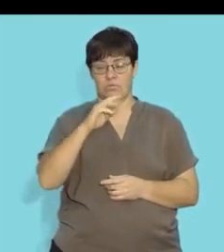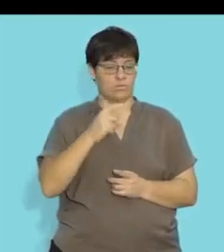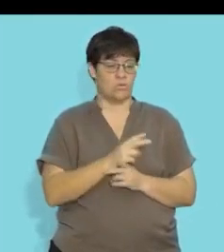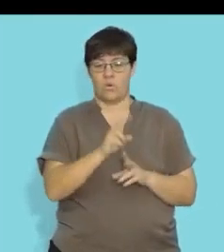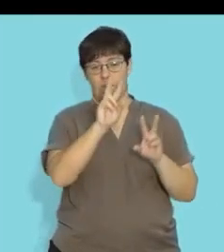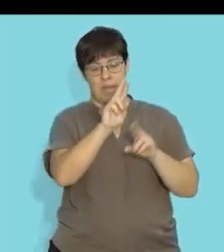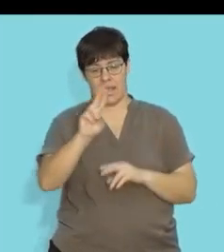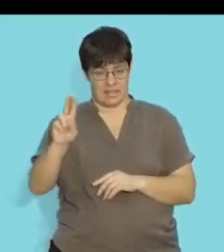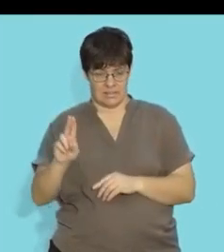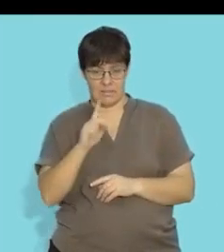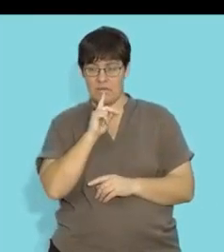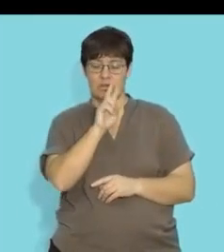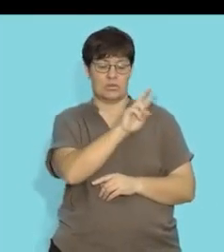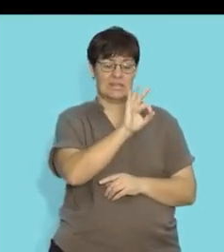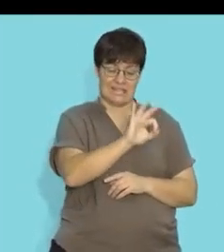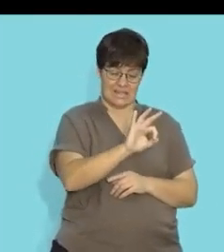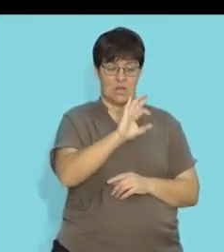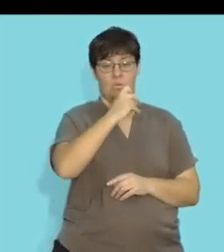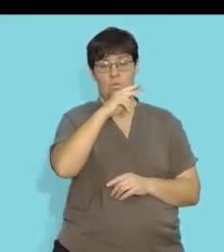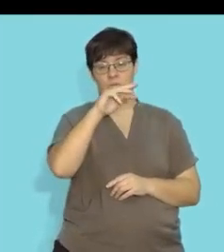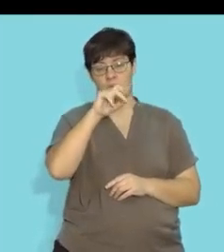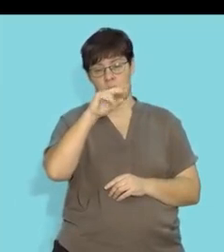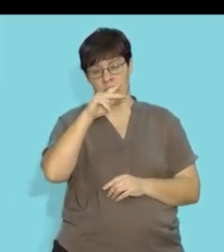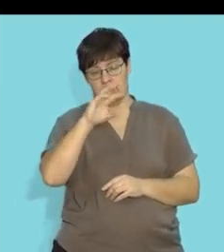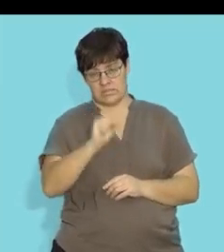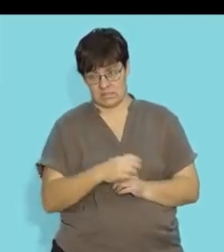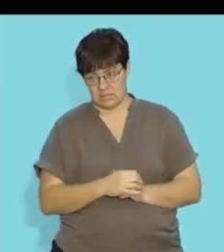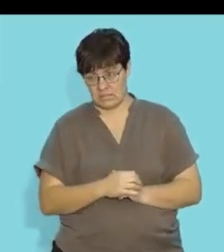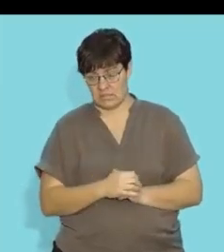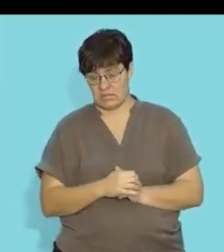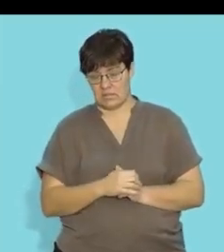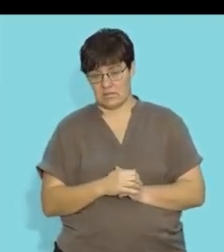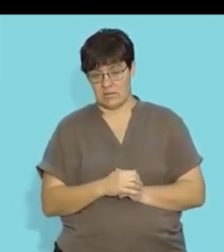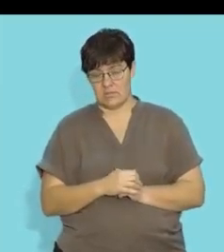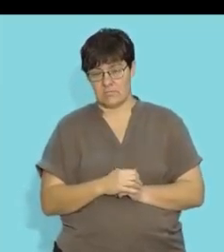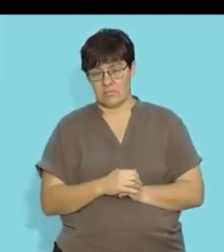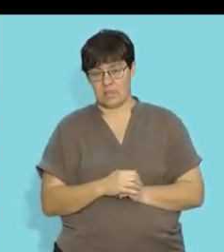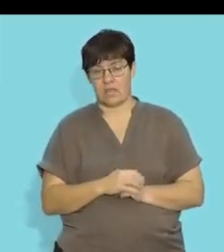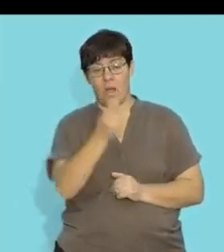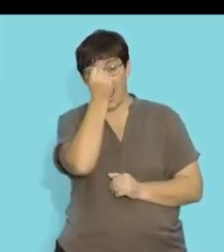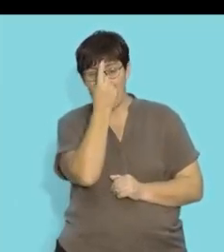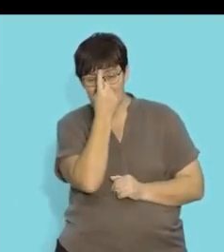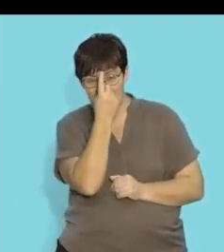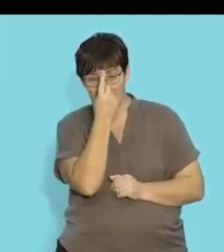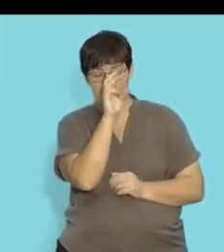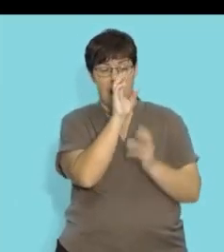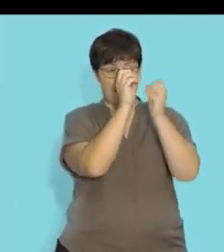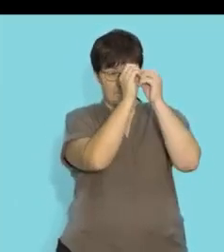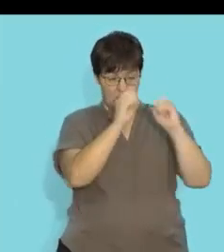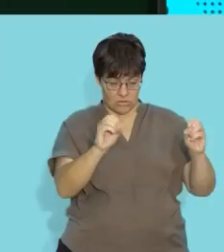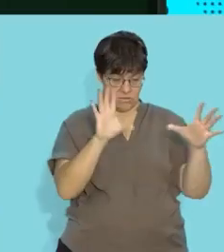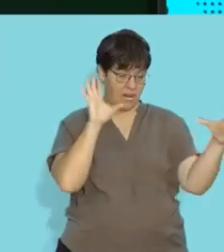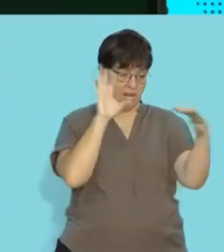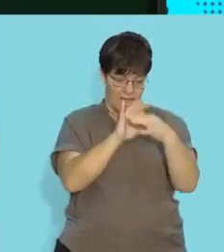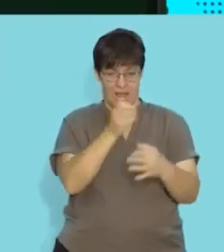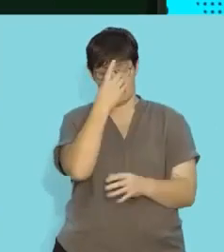so these would be 23 chromosomes okay so it's important that you link your understanding of meiosis to these questions